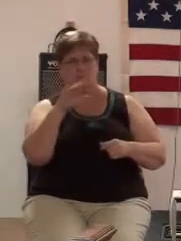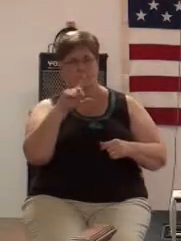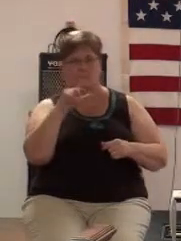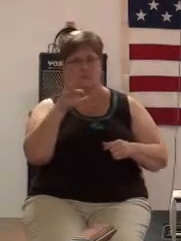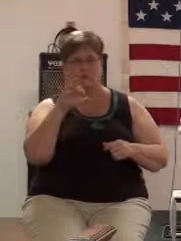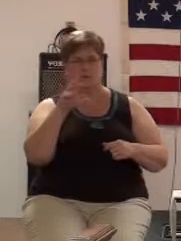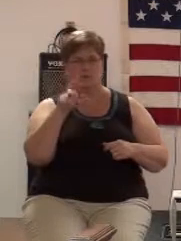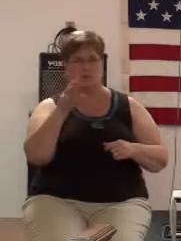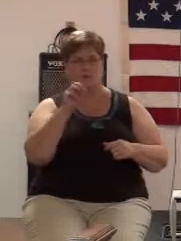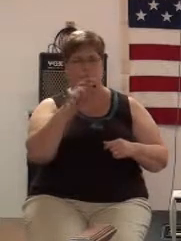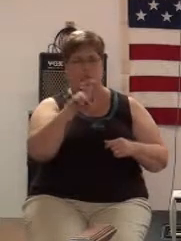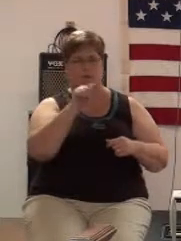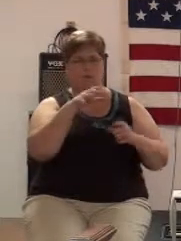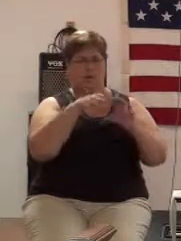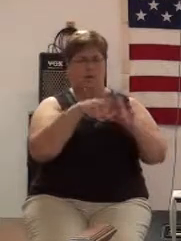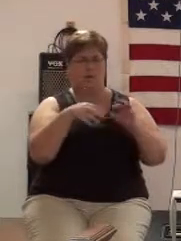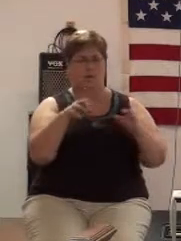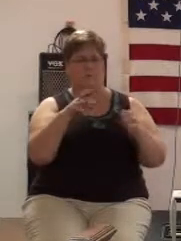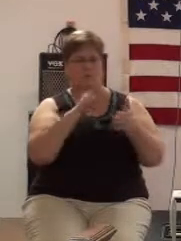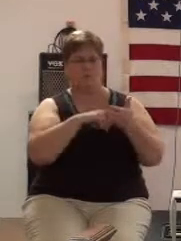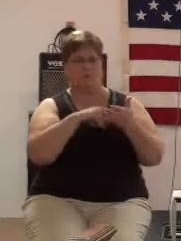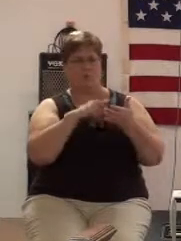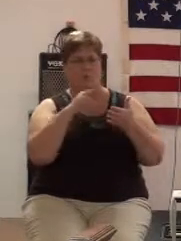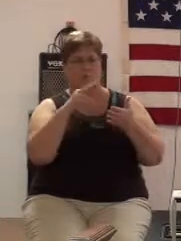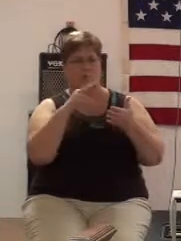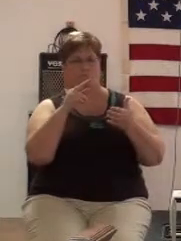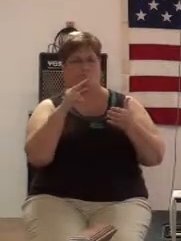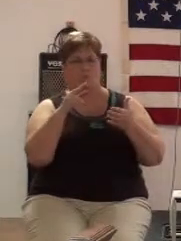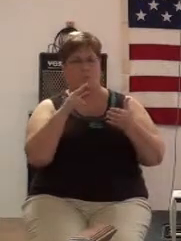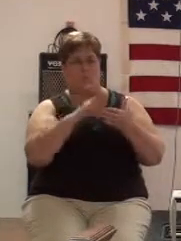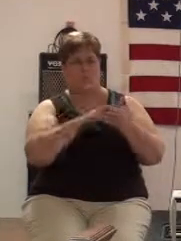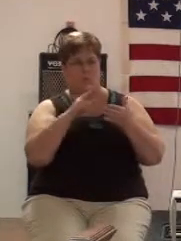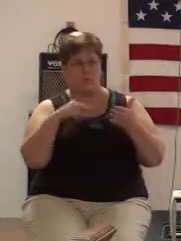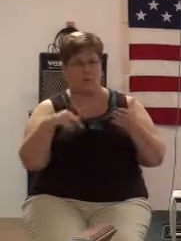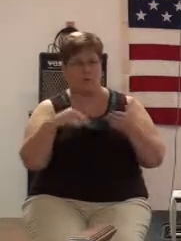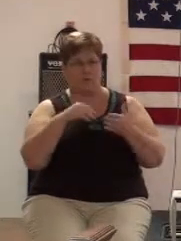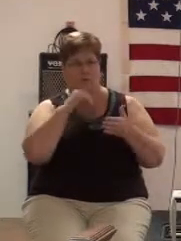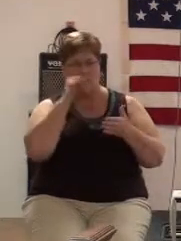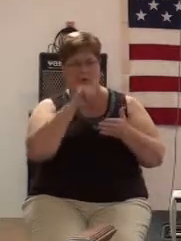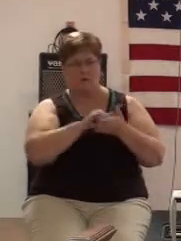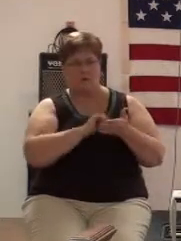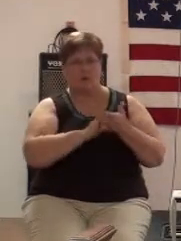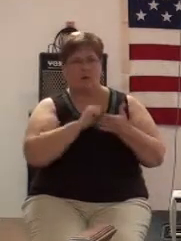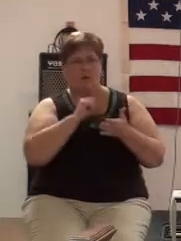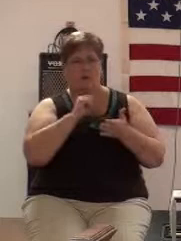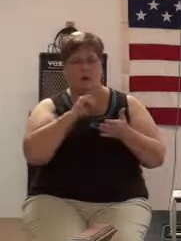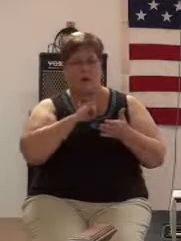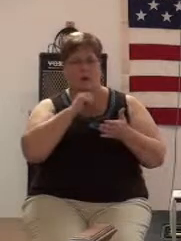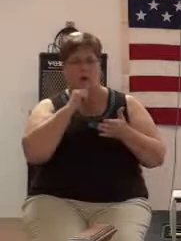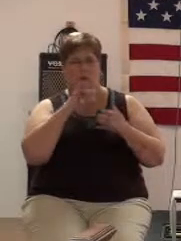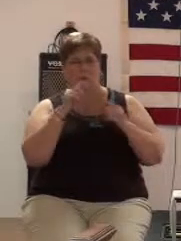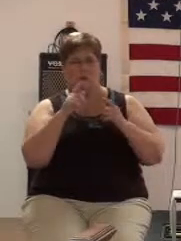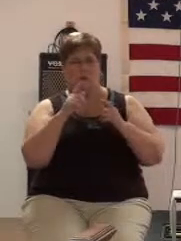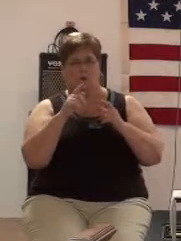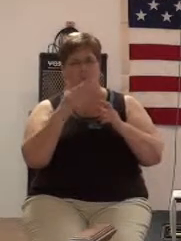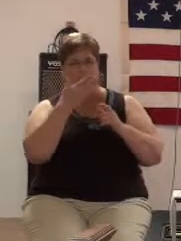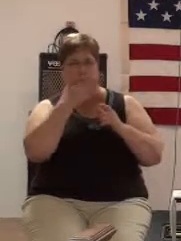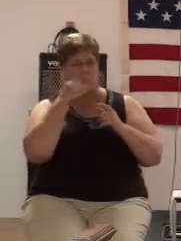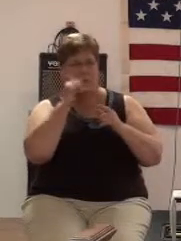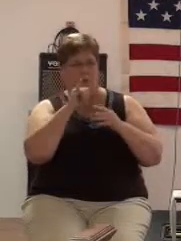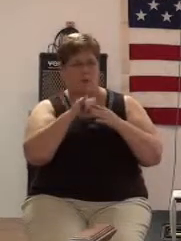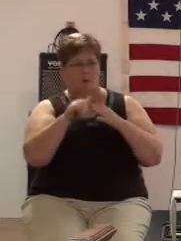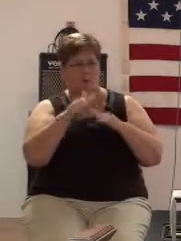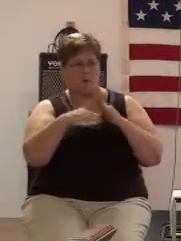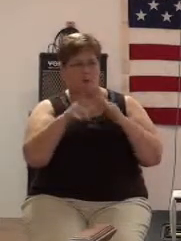righteousness not that I'm greater than you are but